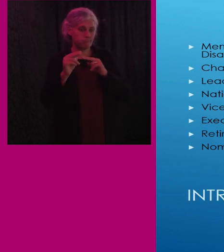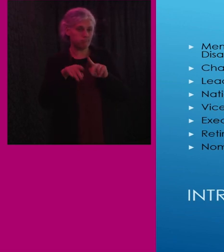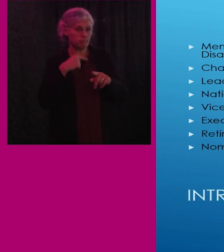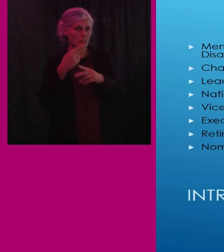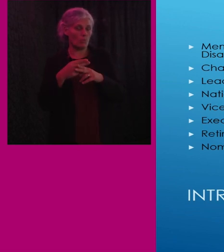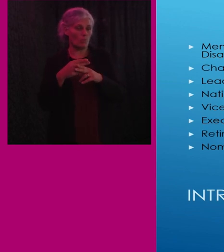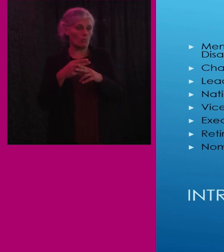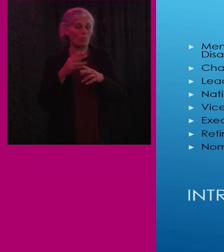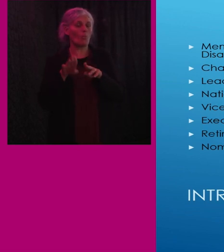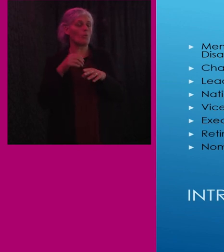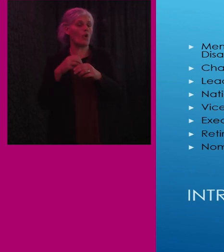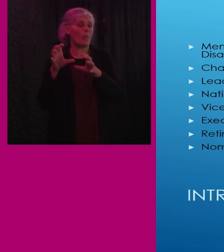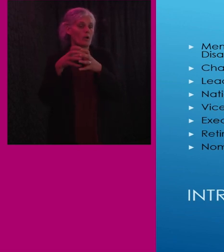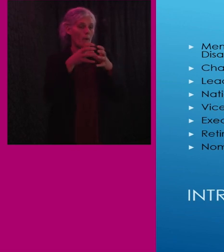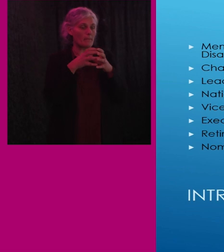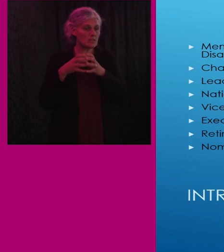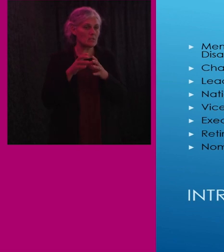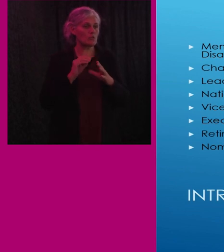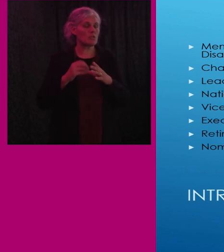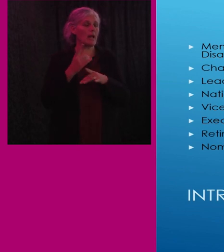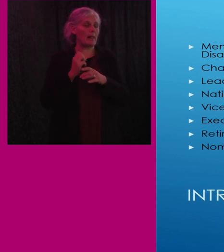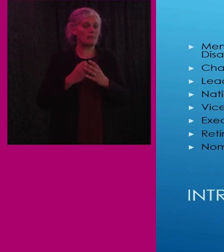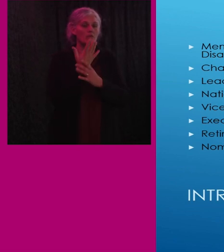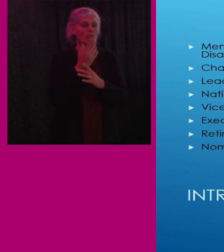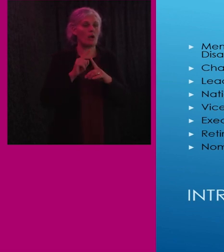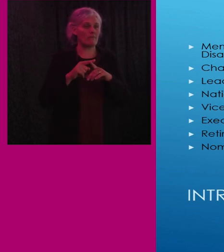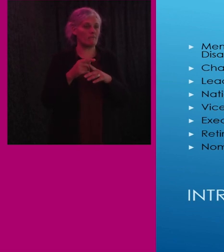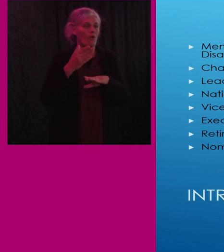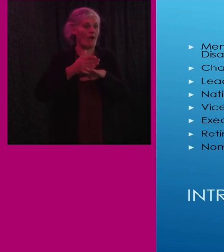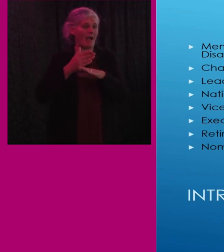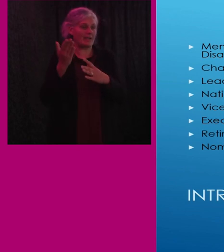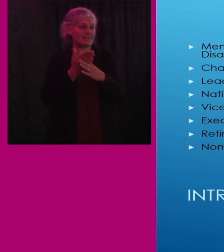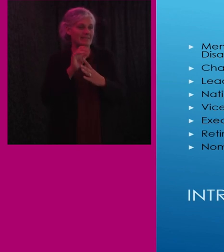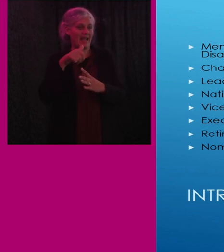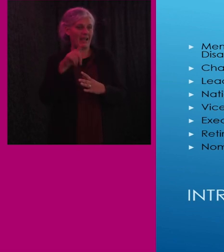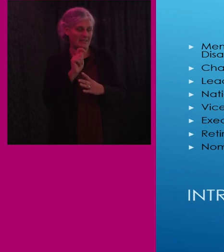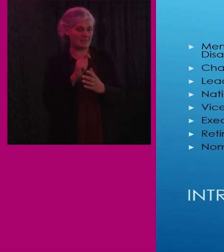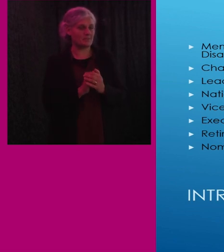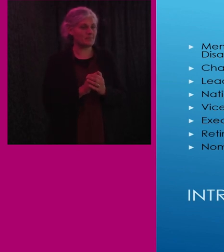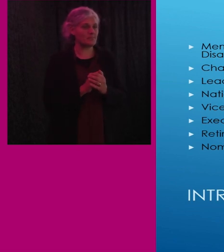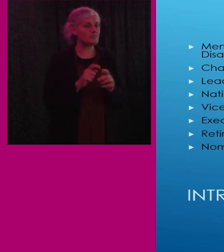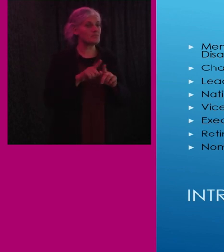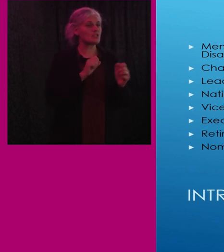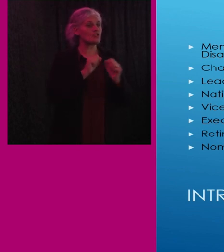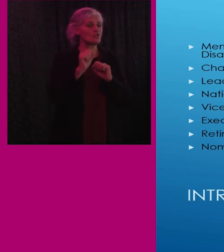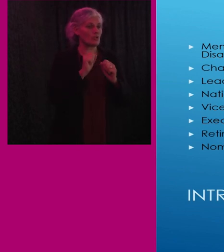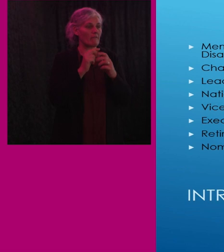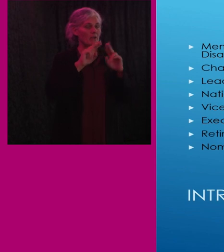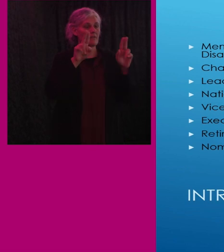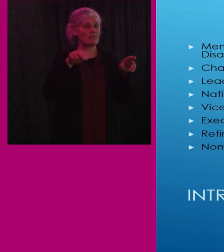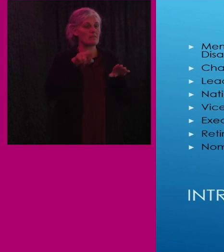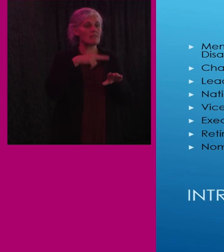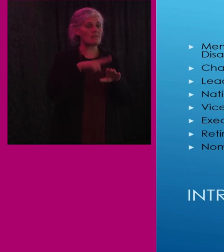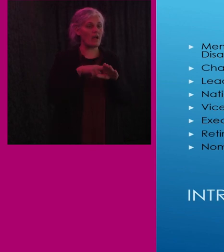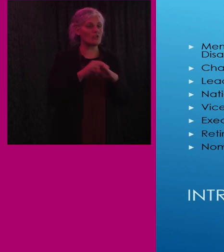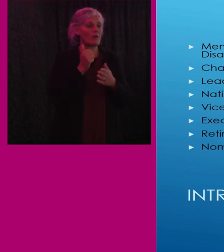advisory committee that helped develop regulations for the air carrier access act. I served as national advocacy director for